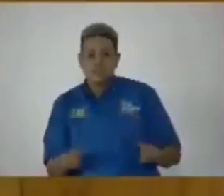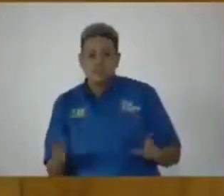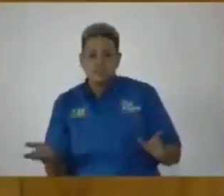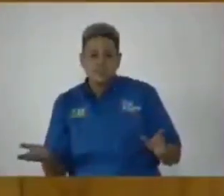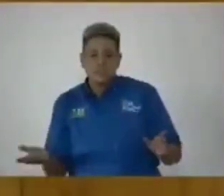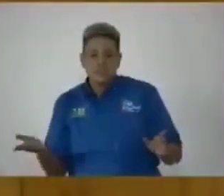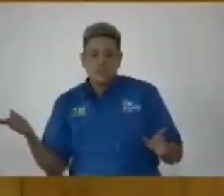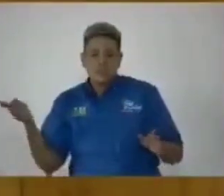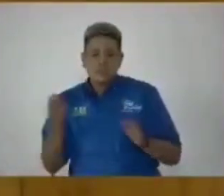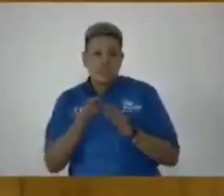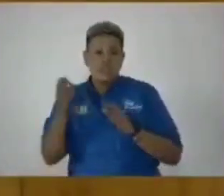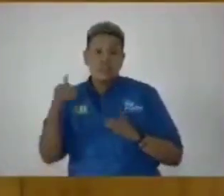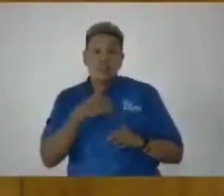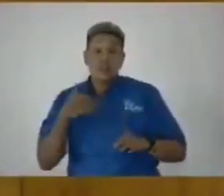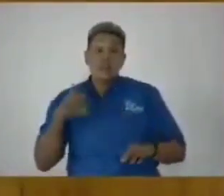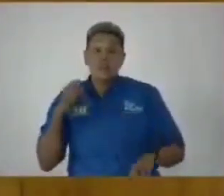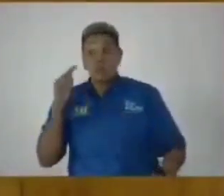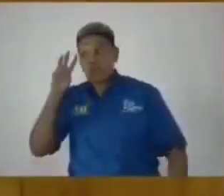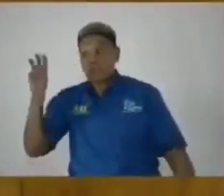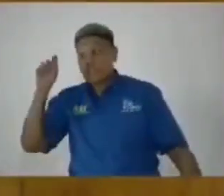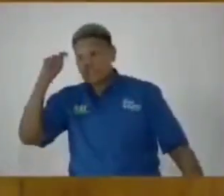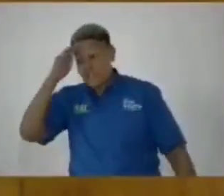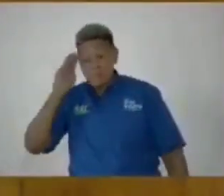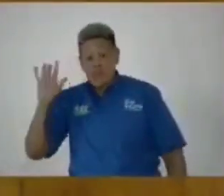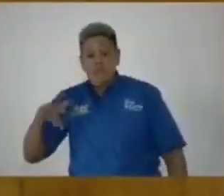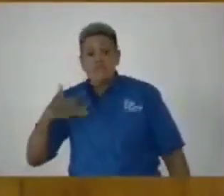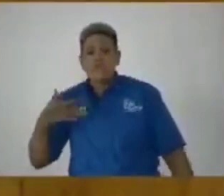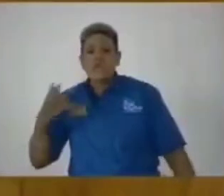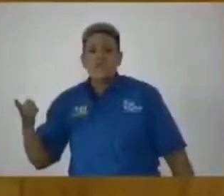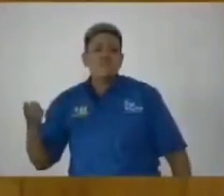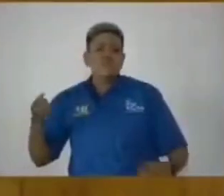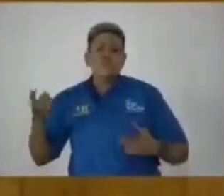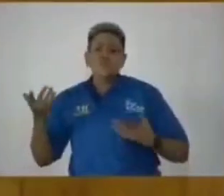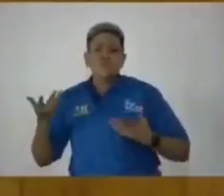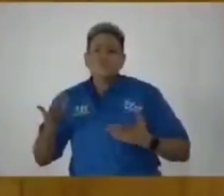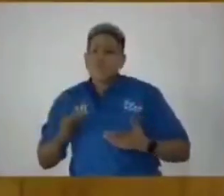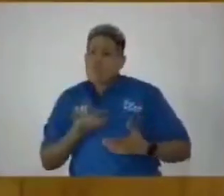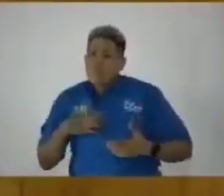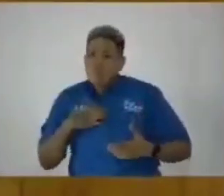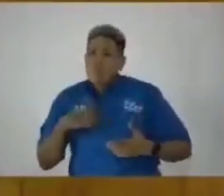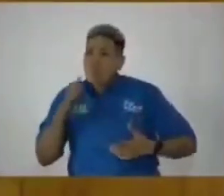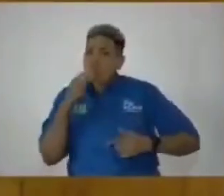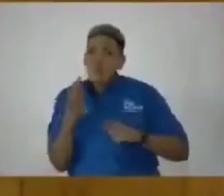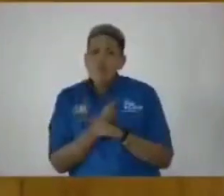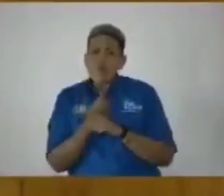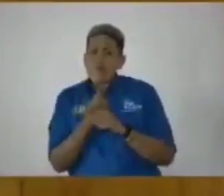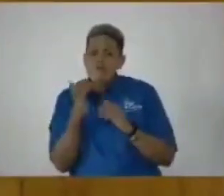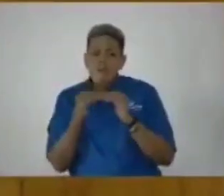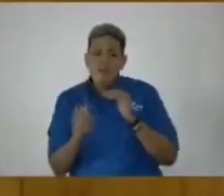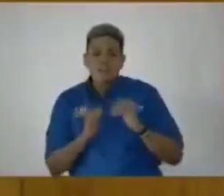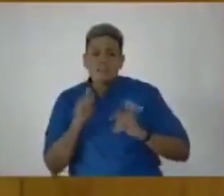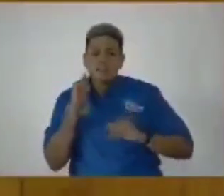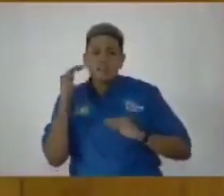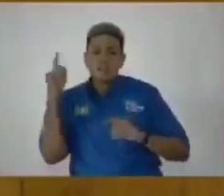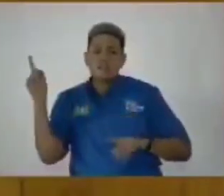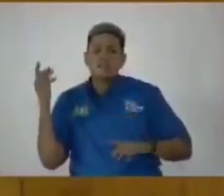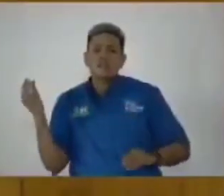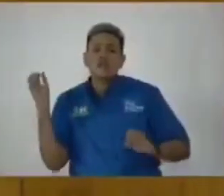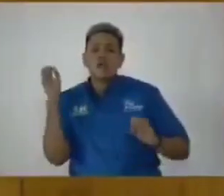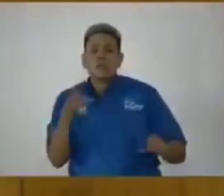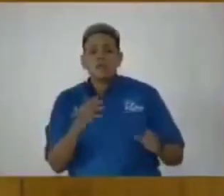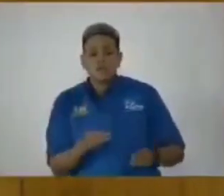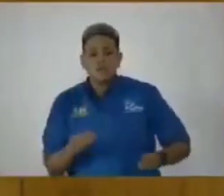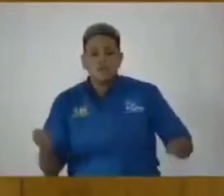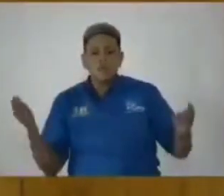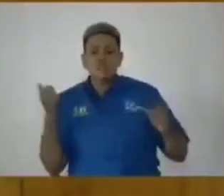To the extent that the member for St. Mary Weston feels he has not been treated fairly, I expect him to put the material